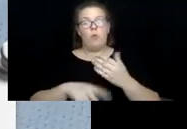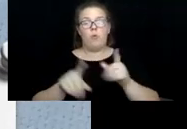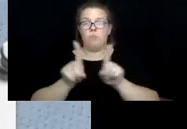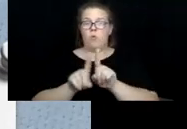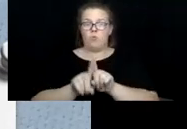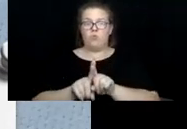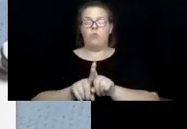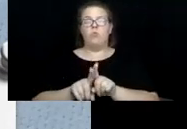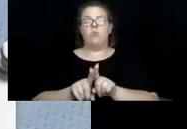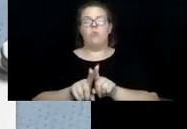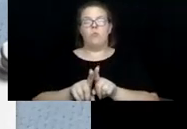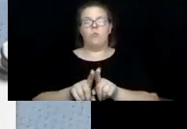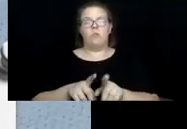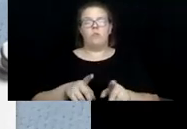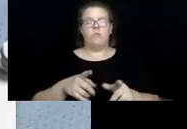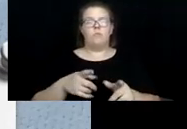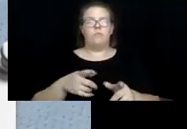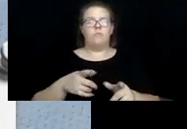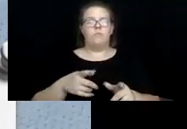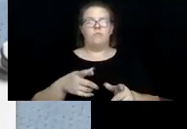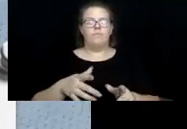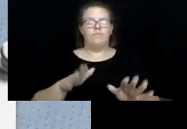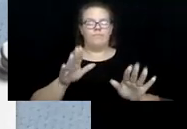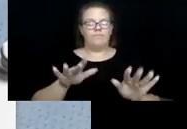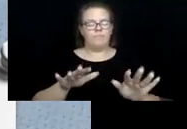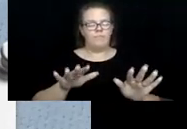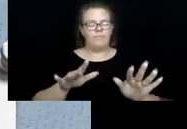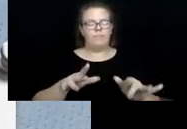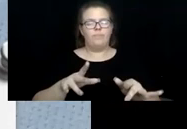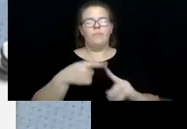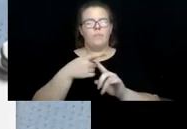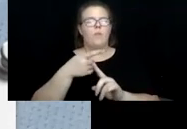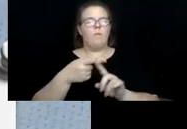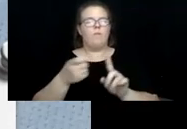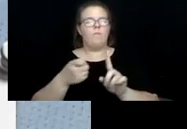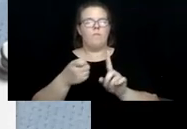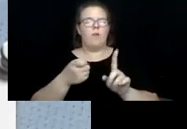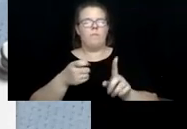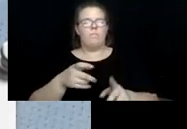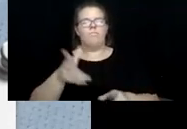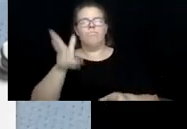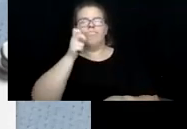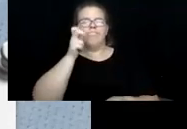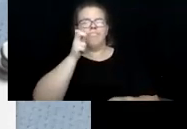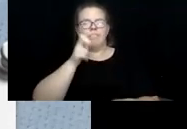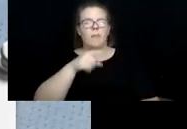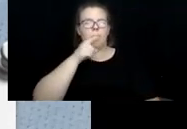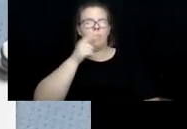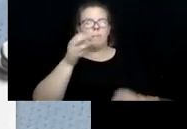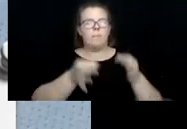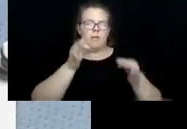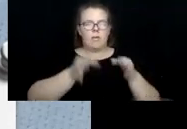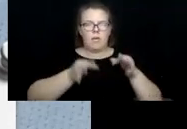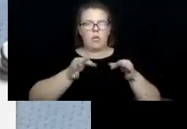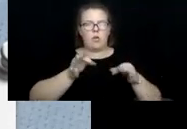office for aging people listening from, uh, our public hearings. So we're very proud of that one too. Our